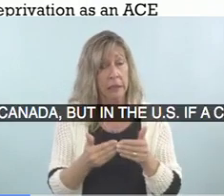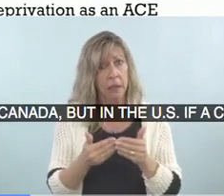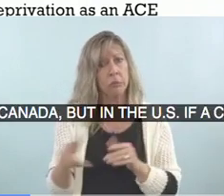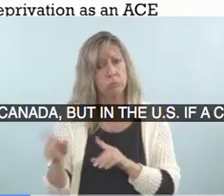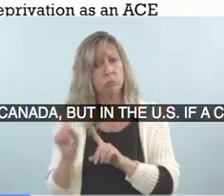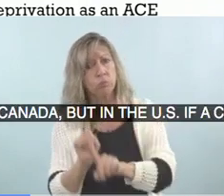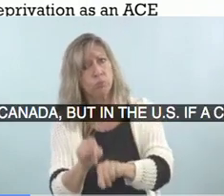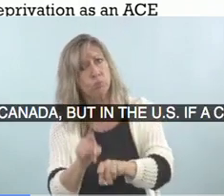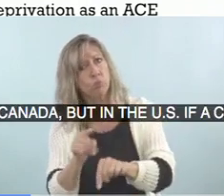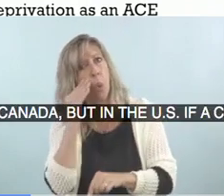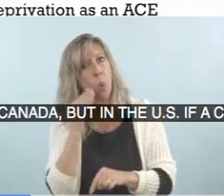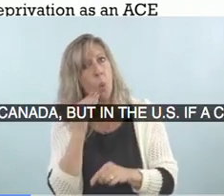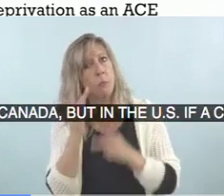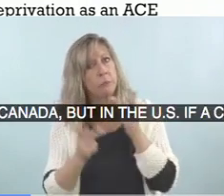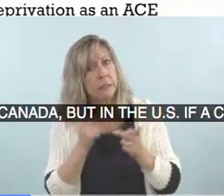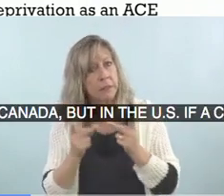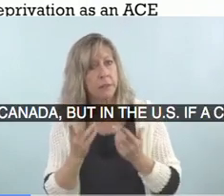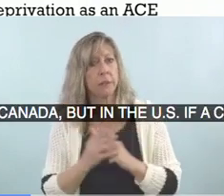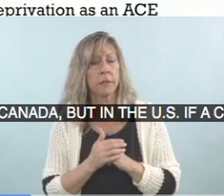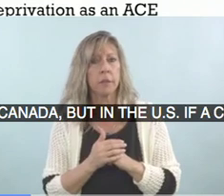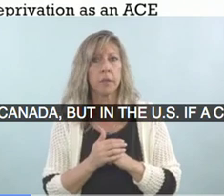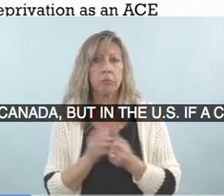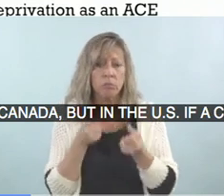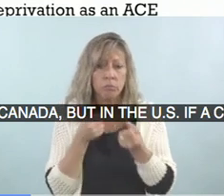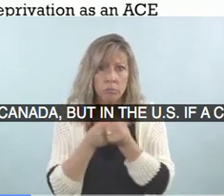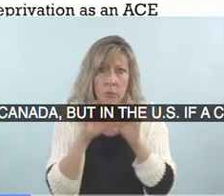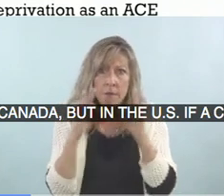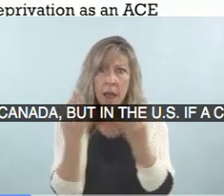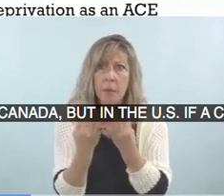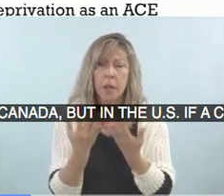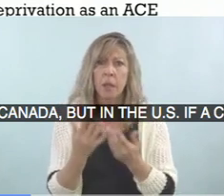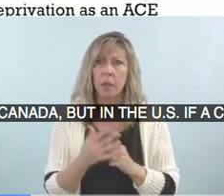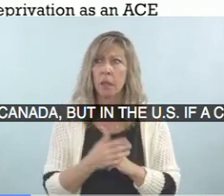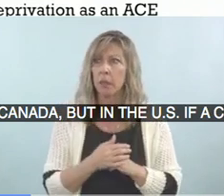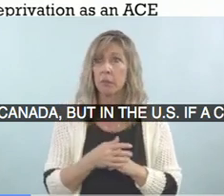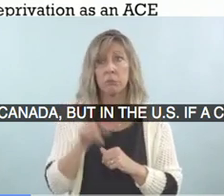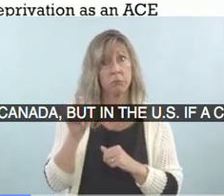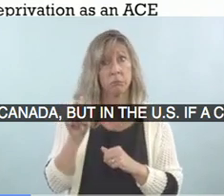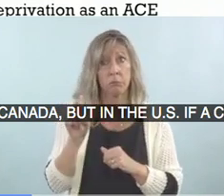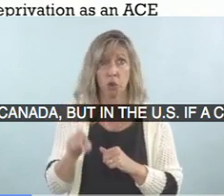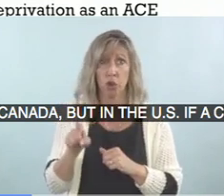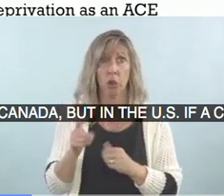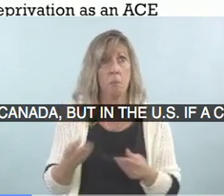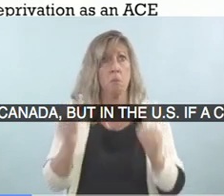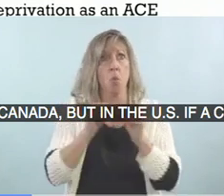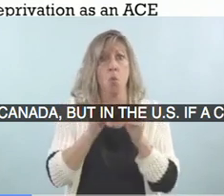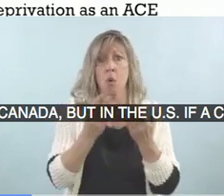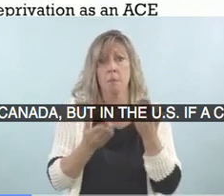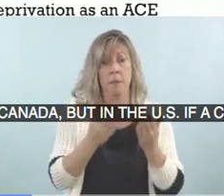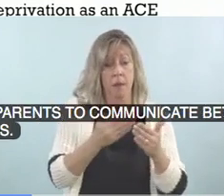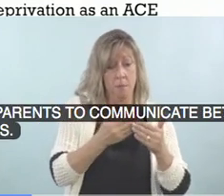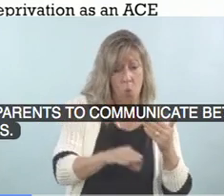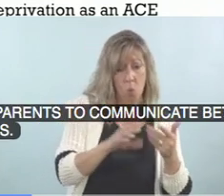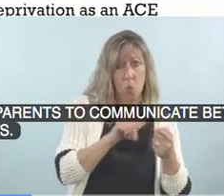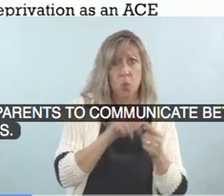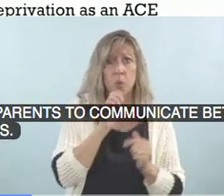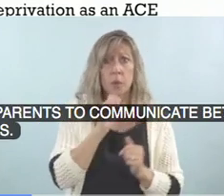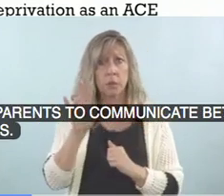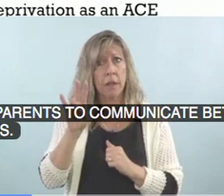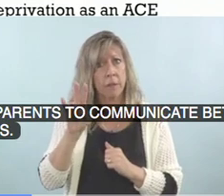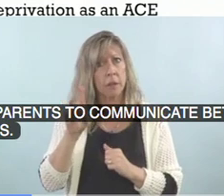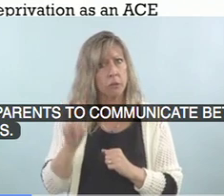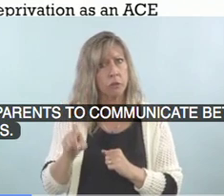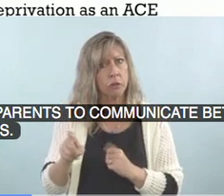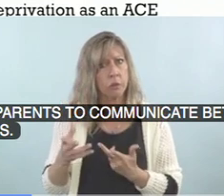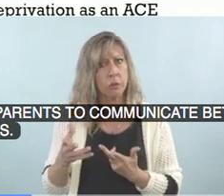extended to like zero to seven. Helping parents to communicate better and connect better with their kids. Research shows that home visits